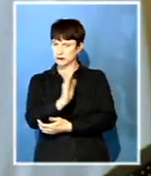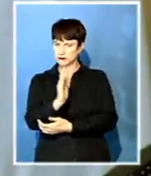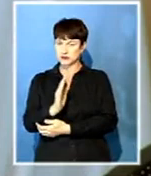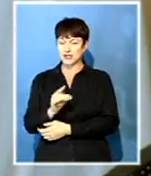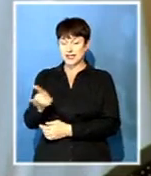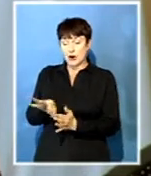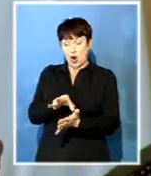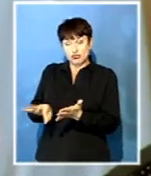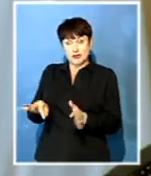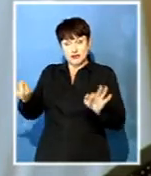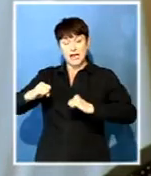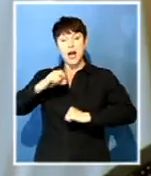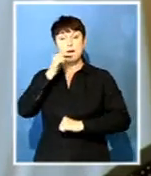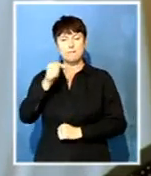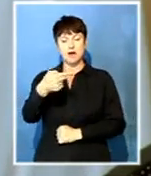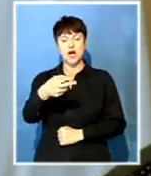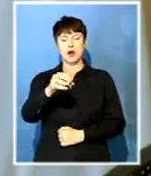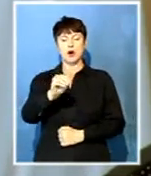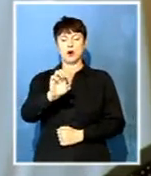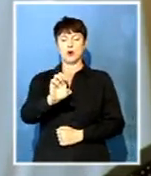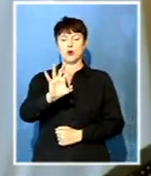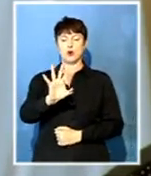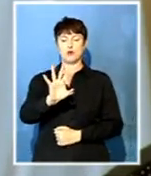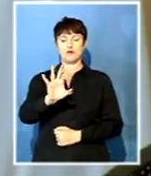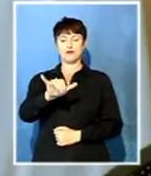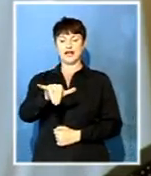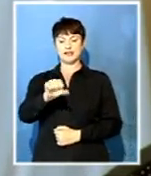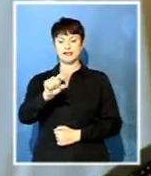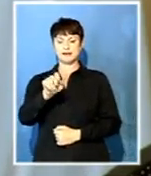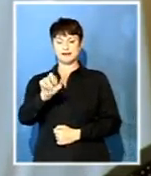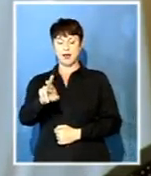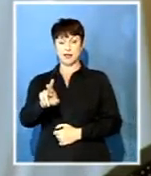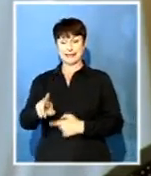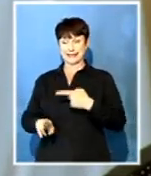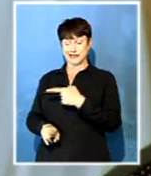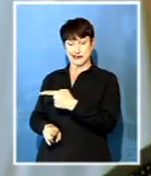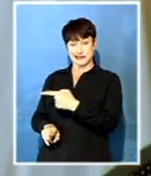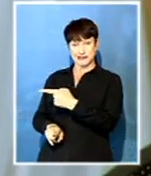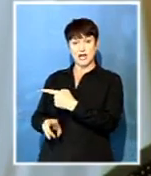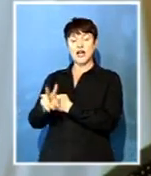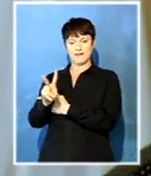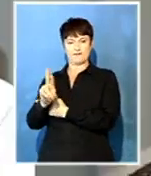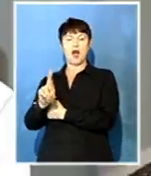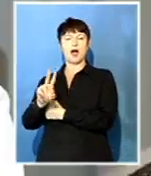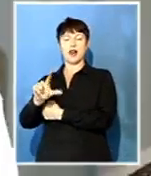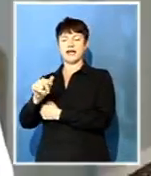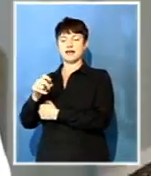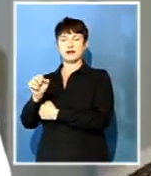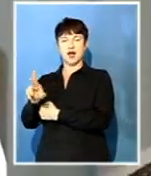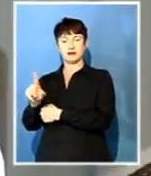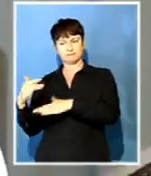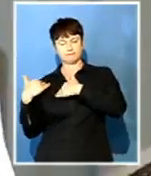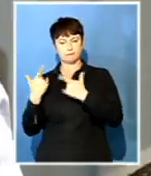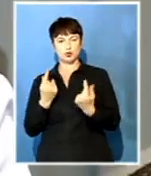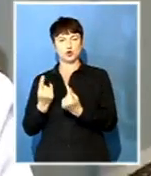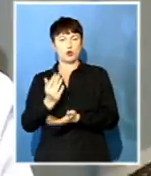HuFesta contract as it relates to the portion that VR Laser is to do was contracted. There